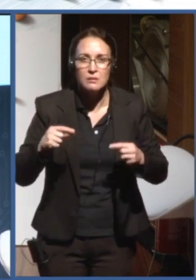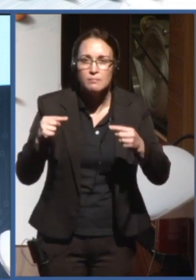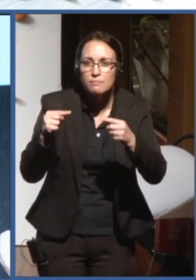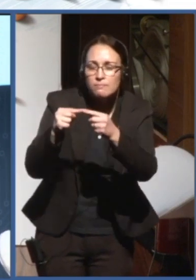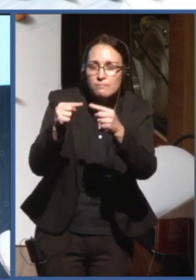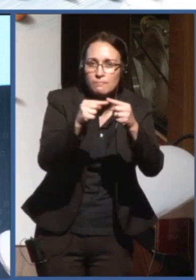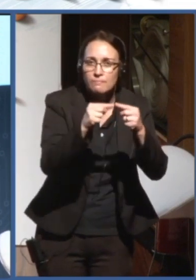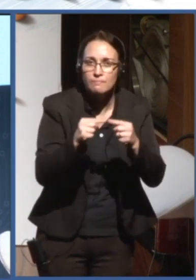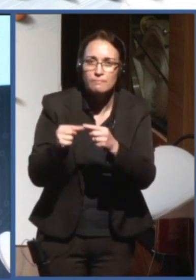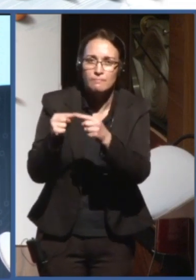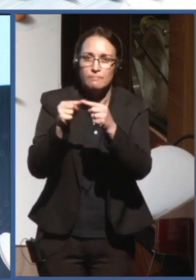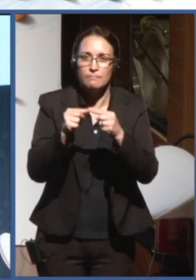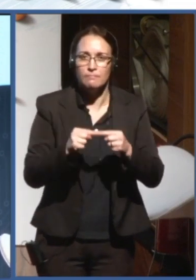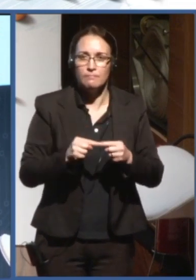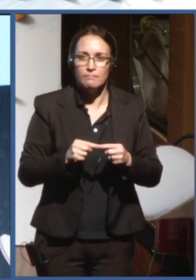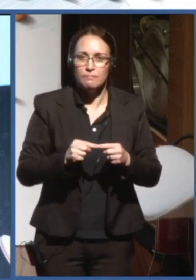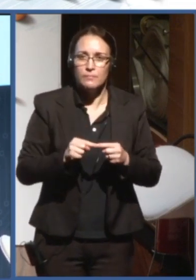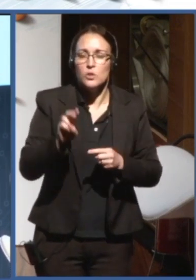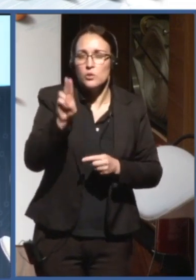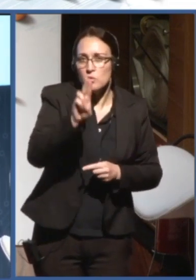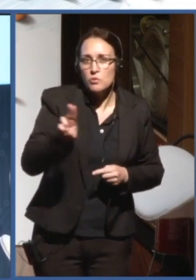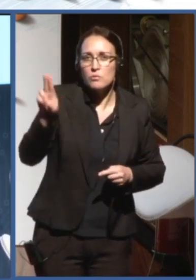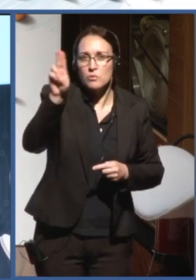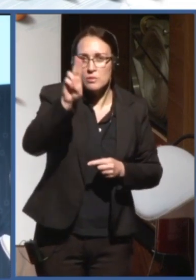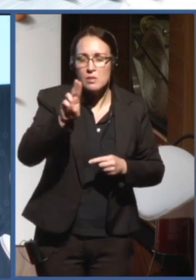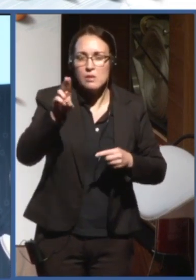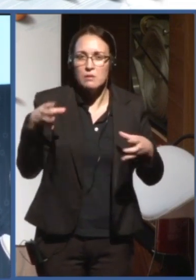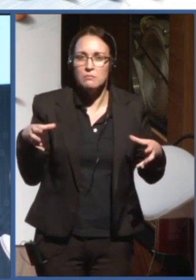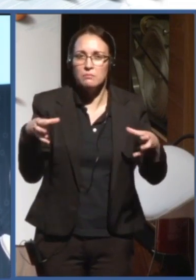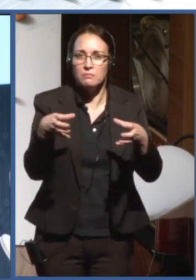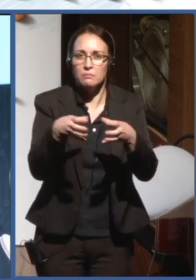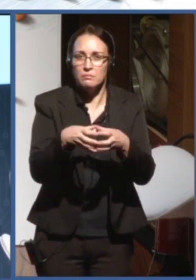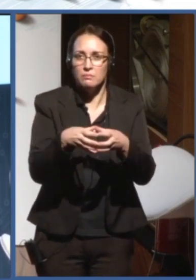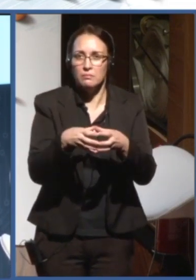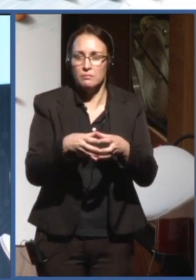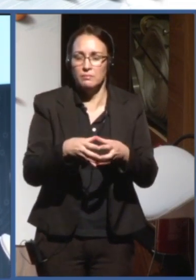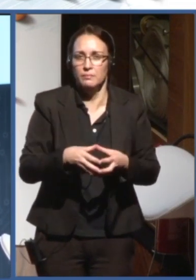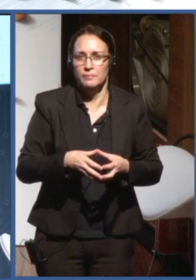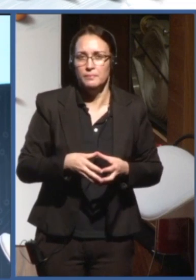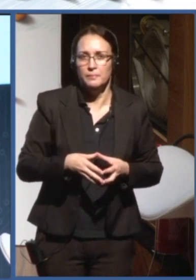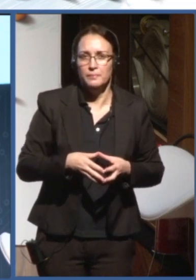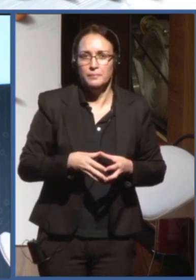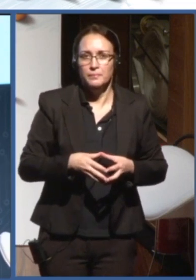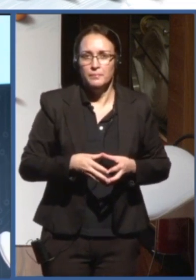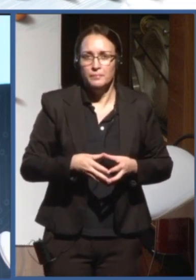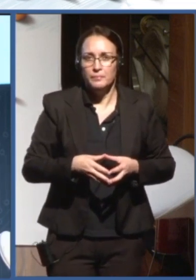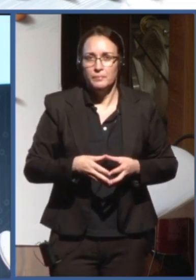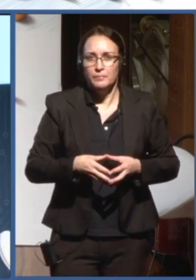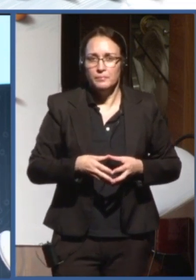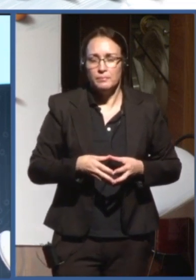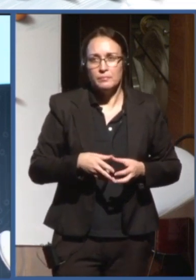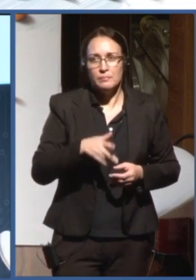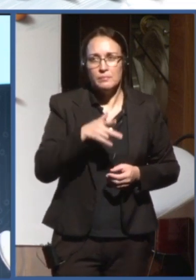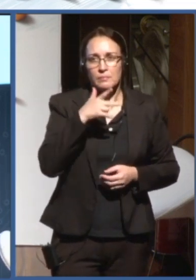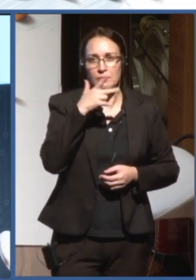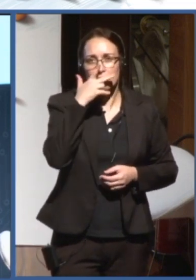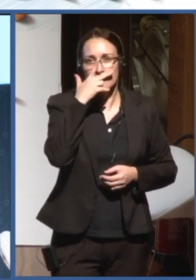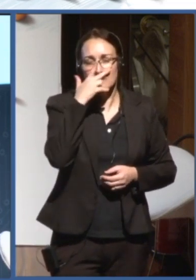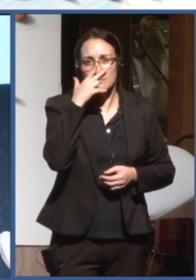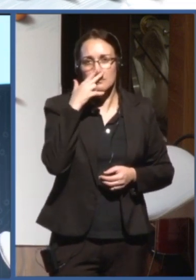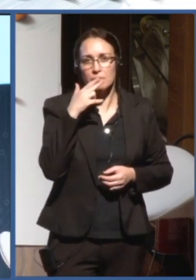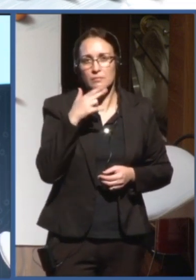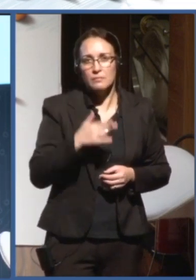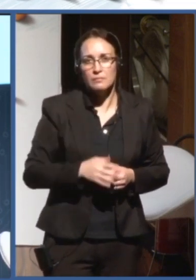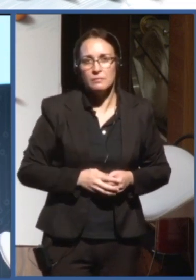angle that you were trying to look with the question, I think that's important. I think the states